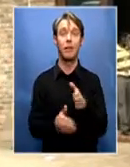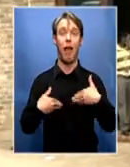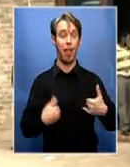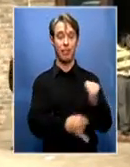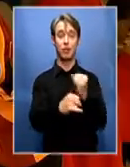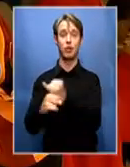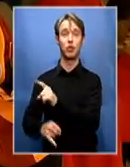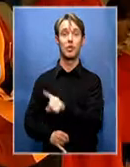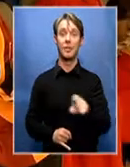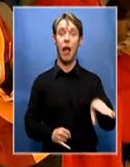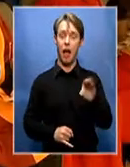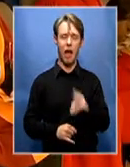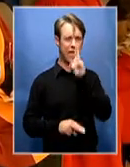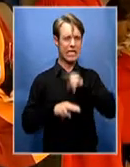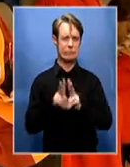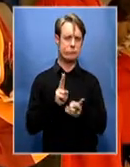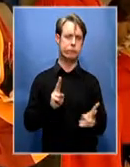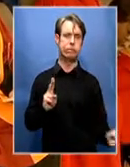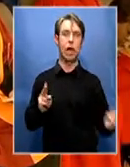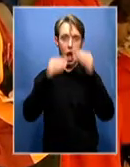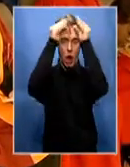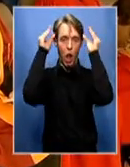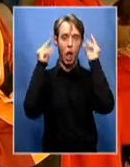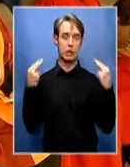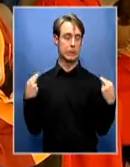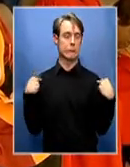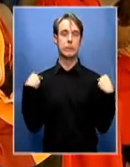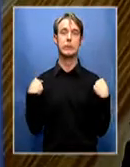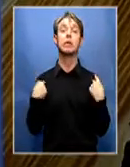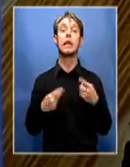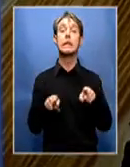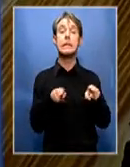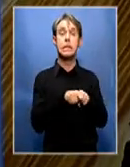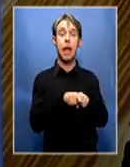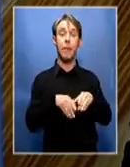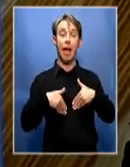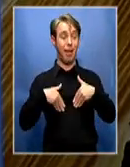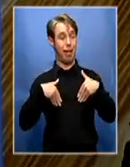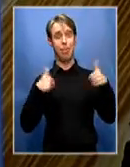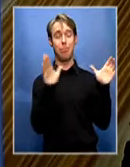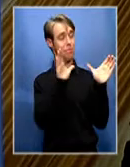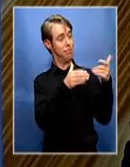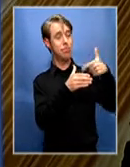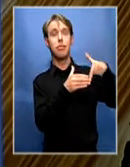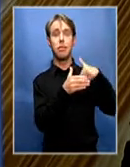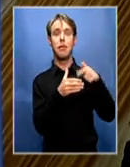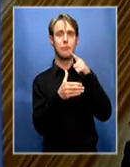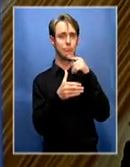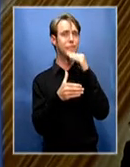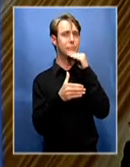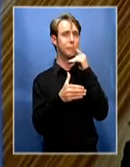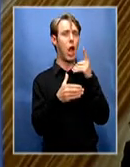we need different categories. Health authorities are also concerned about the number of complaints which lead to